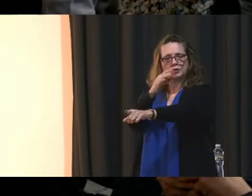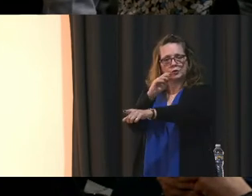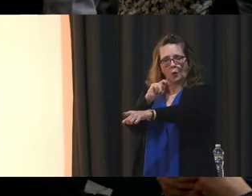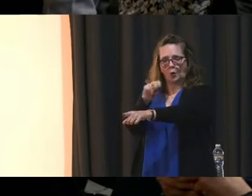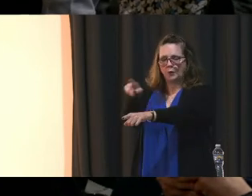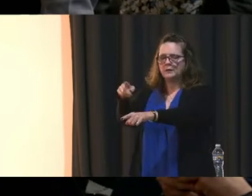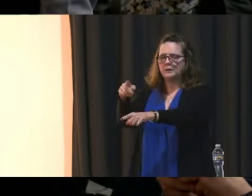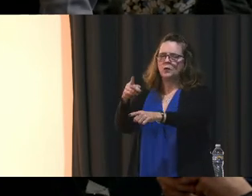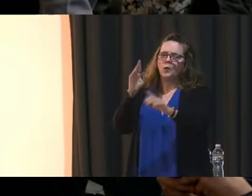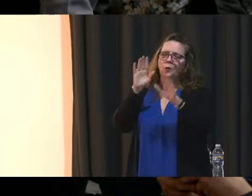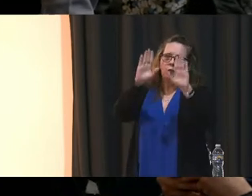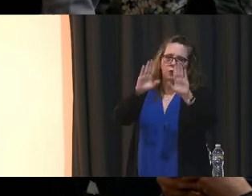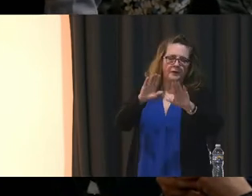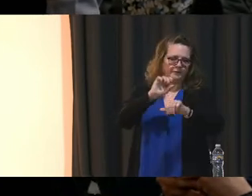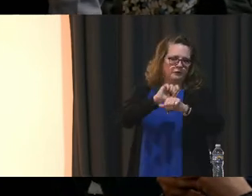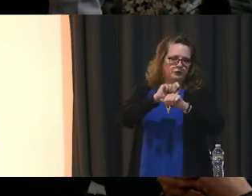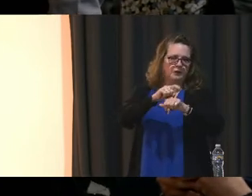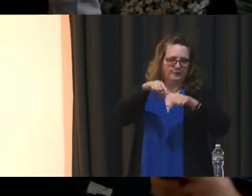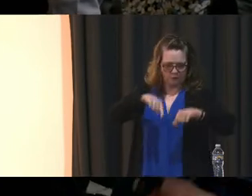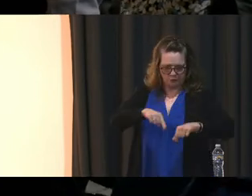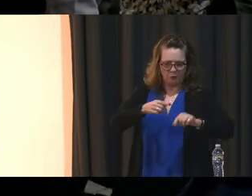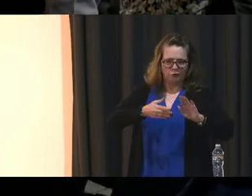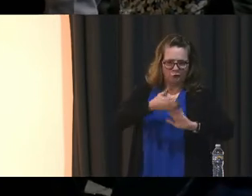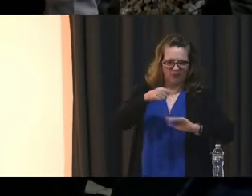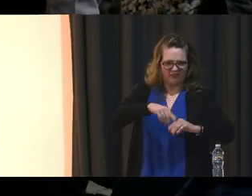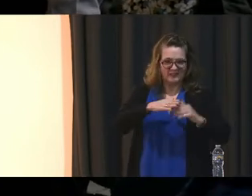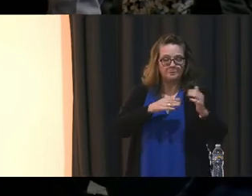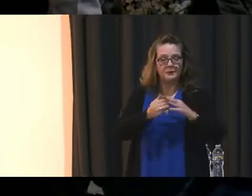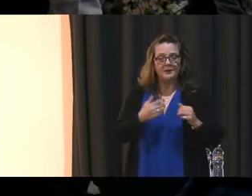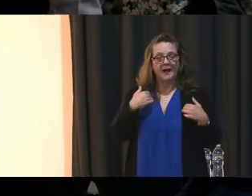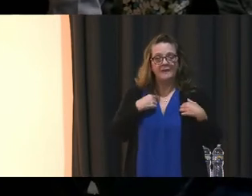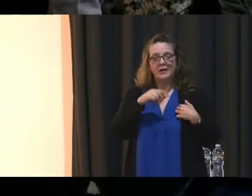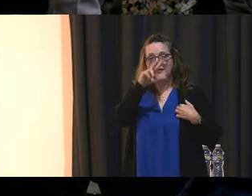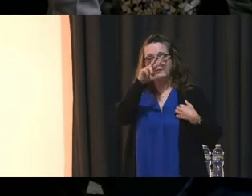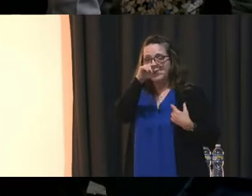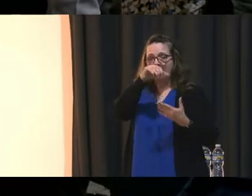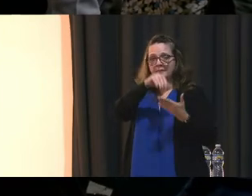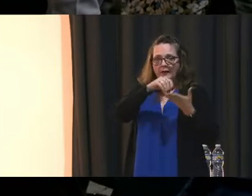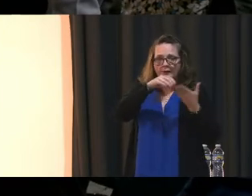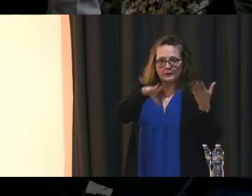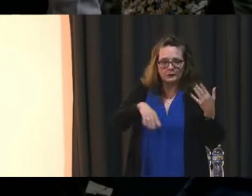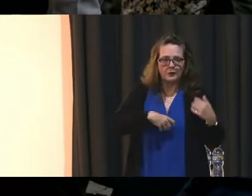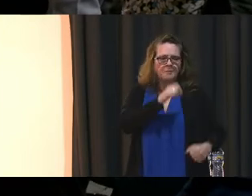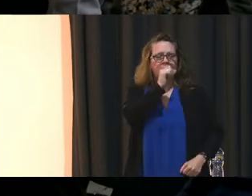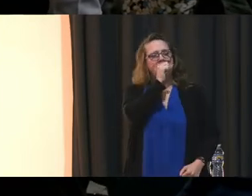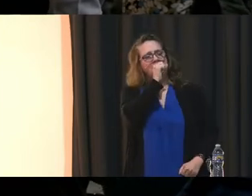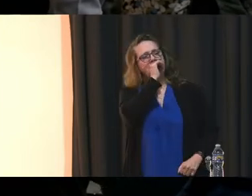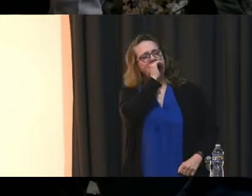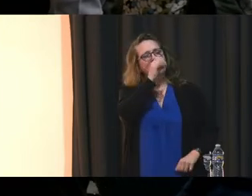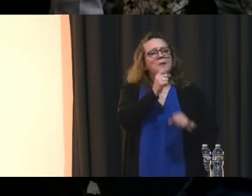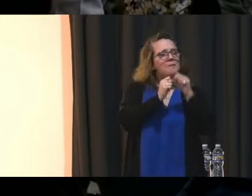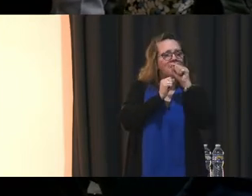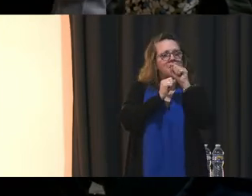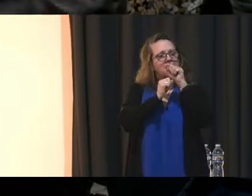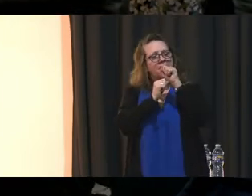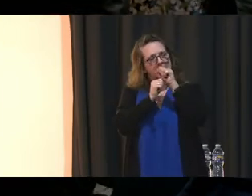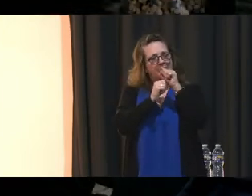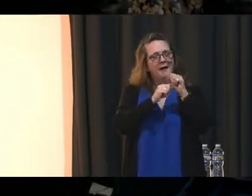job running this building of 3,000 students with that bullhorn and writing them up and calling parents.